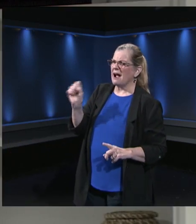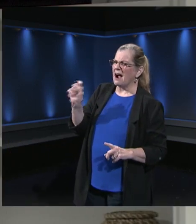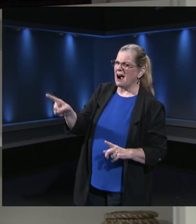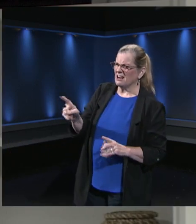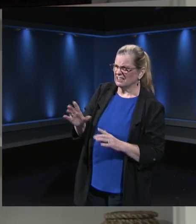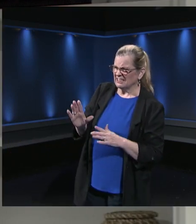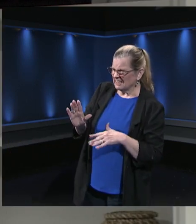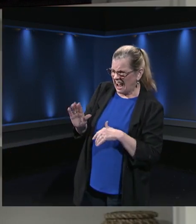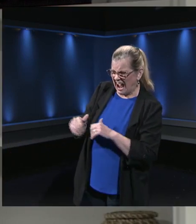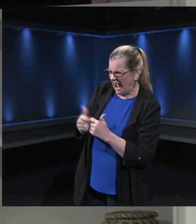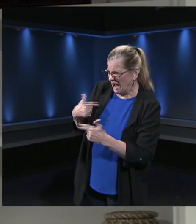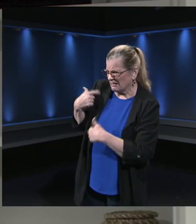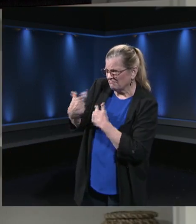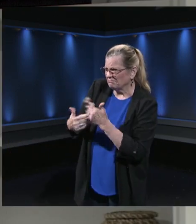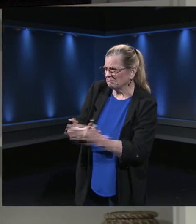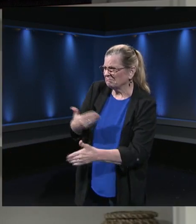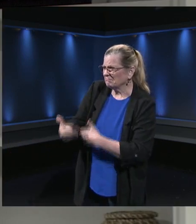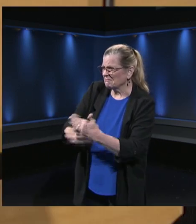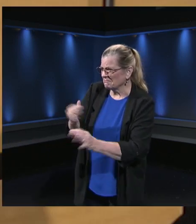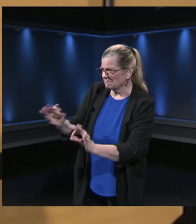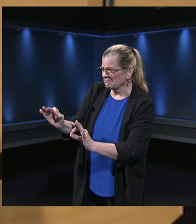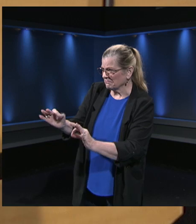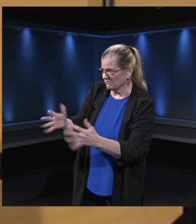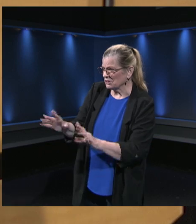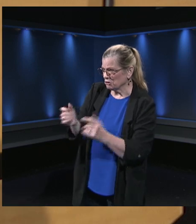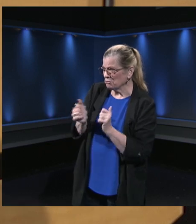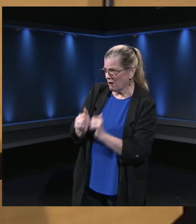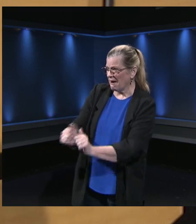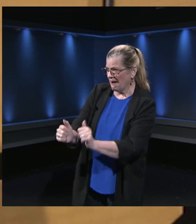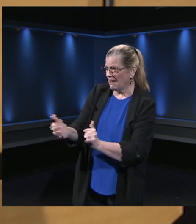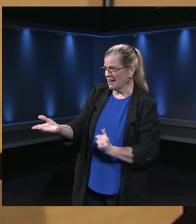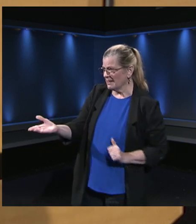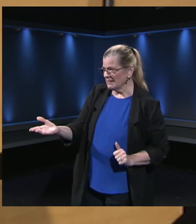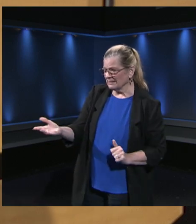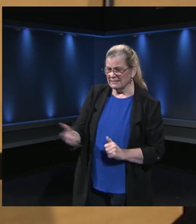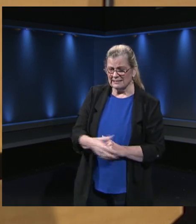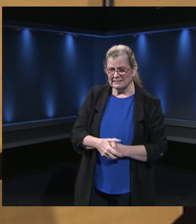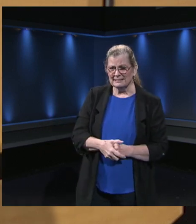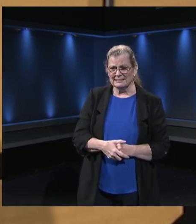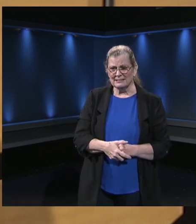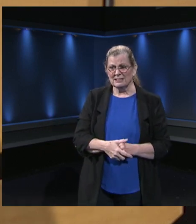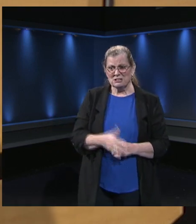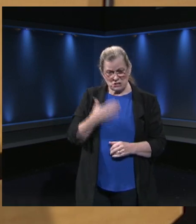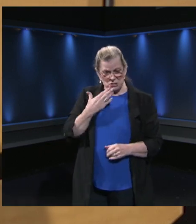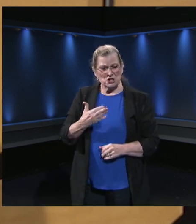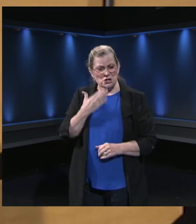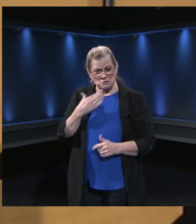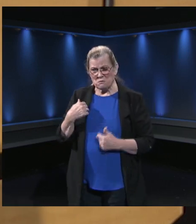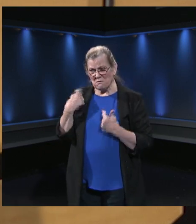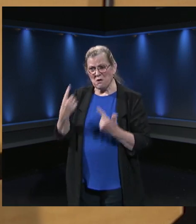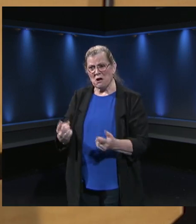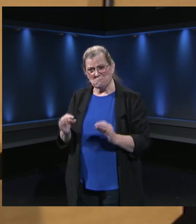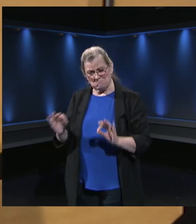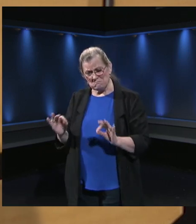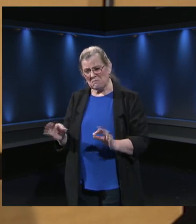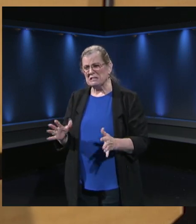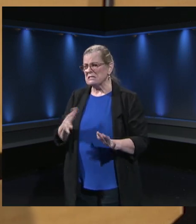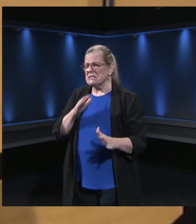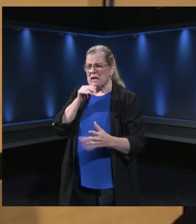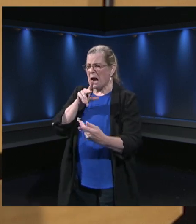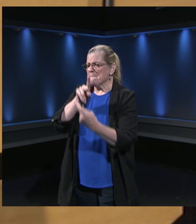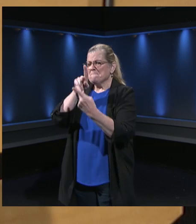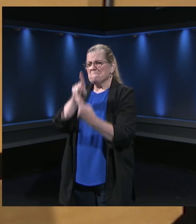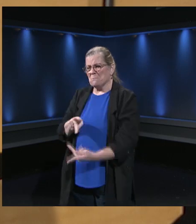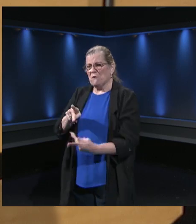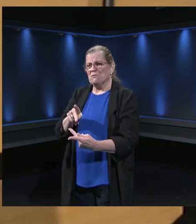foray getting ready for the year. it go? It was it was it was good. We had a couple teachers who needed to get access to